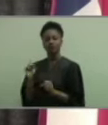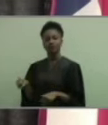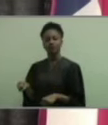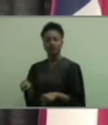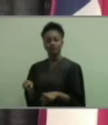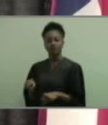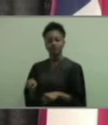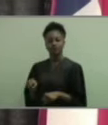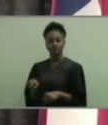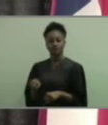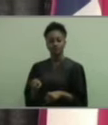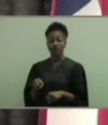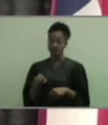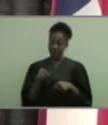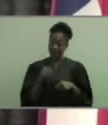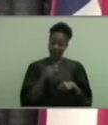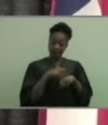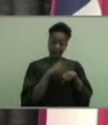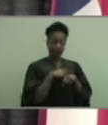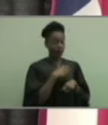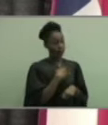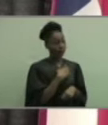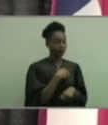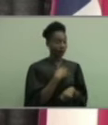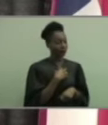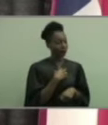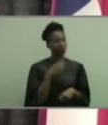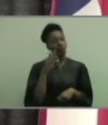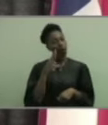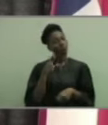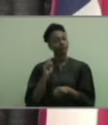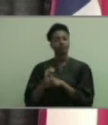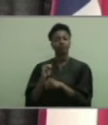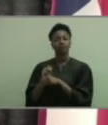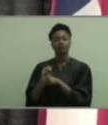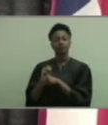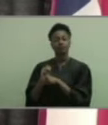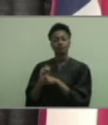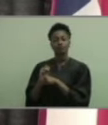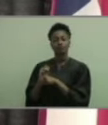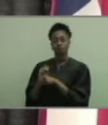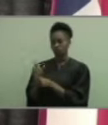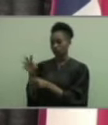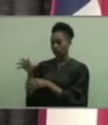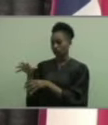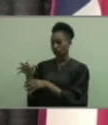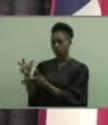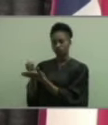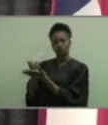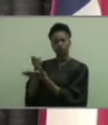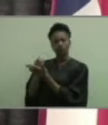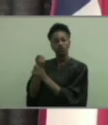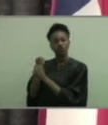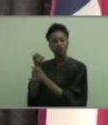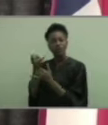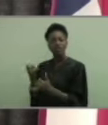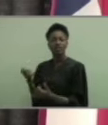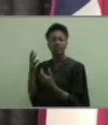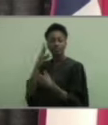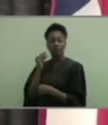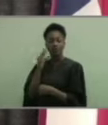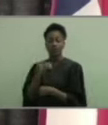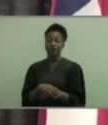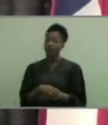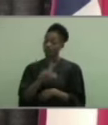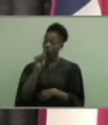You can spend time complaining or you can work hard to profit from this experience. We